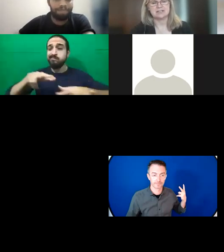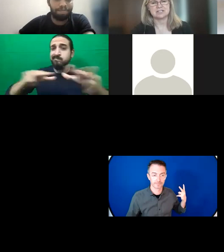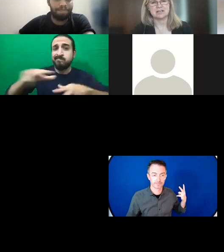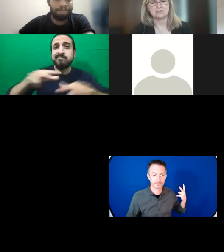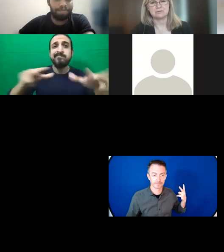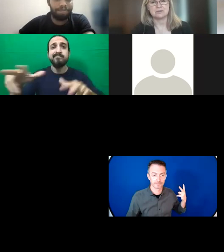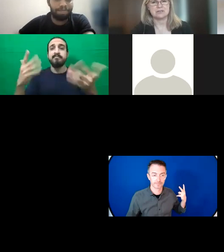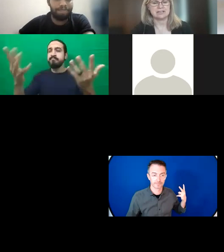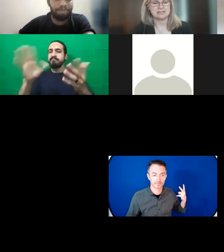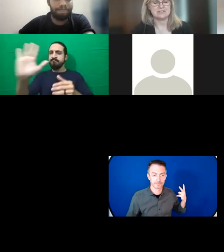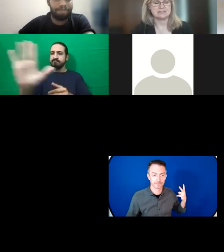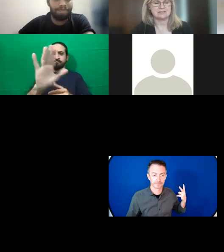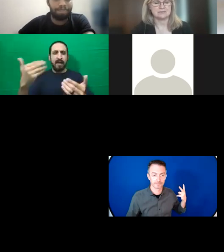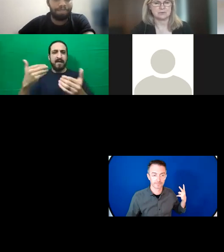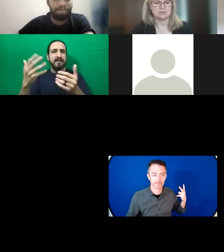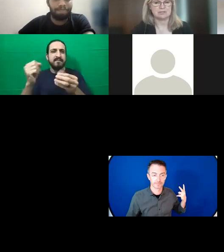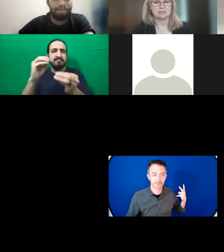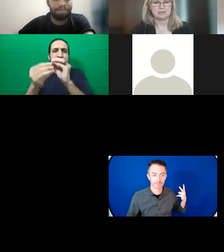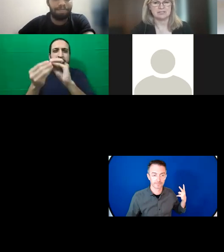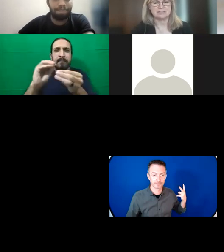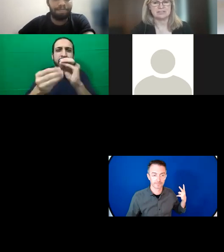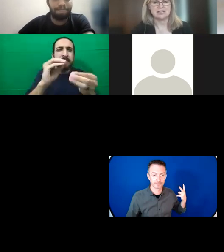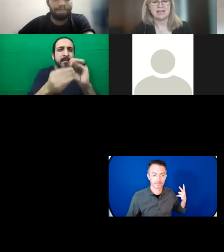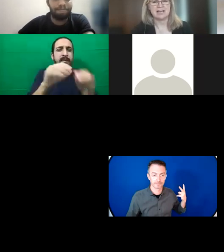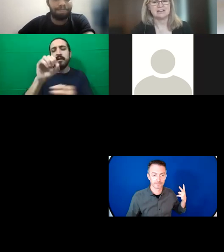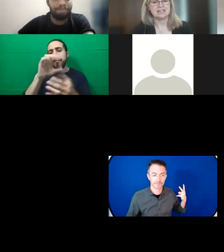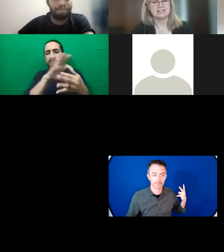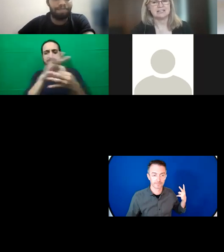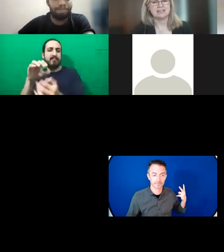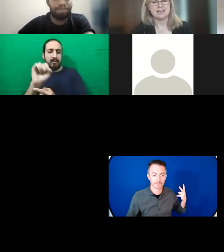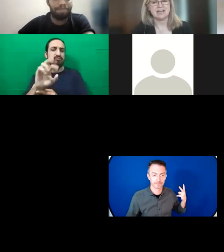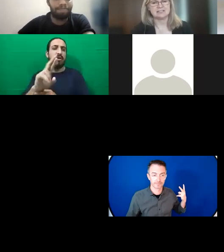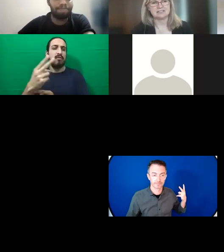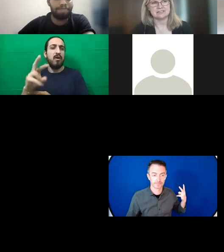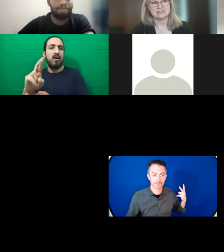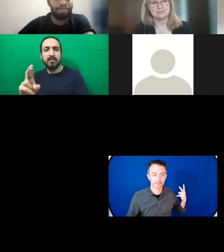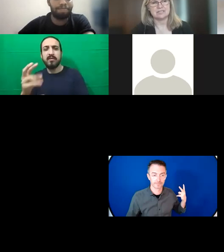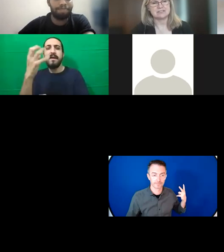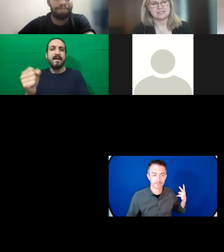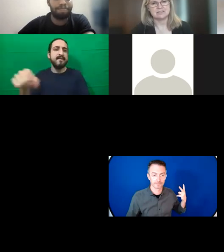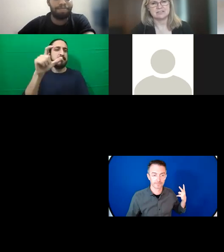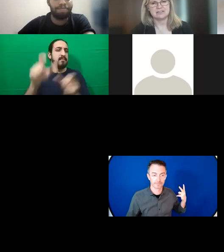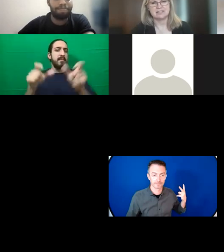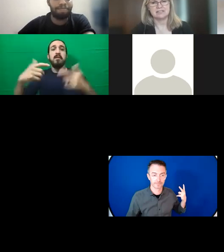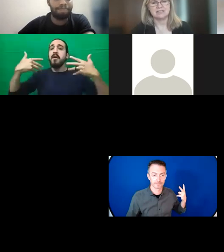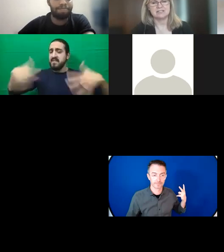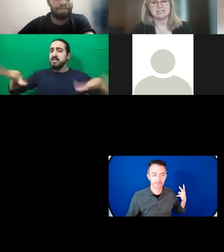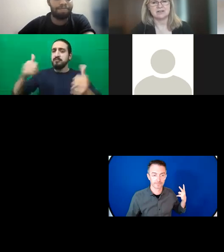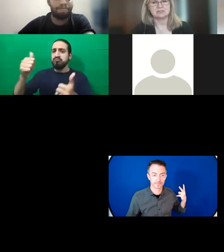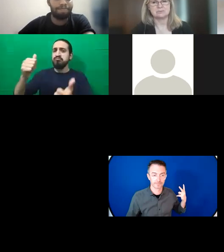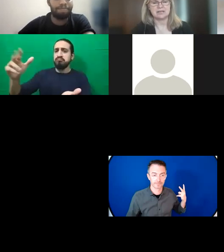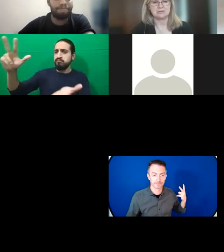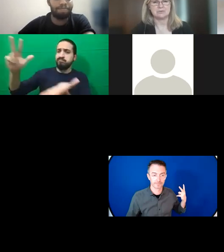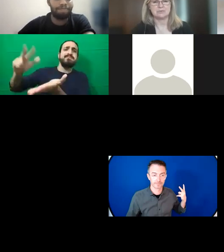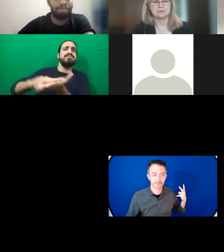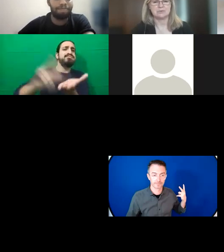SRHR through the activities that have already been agreed and then next year the gender